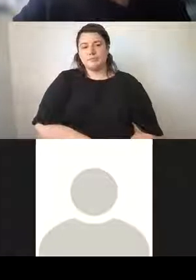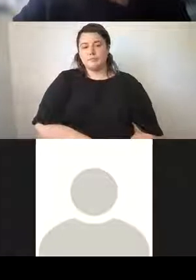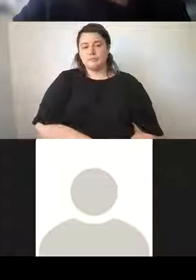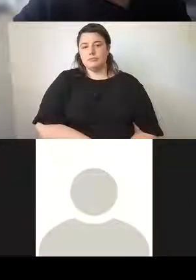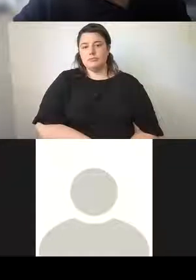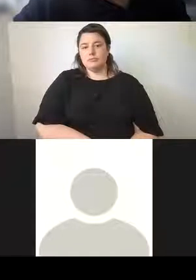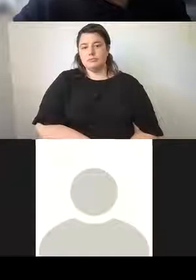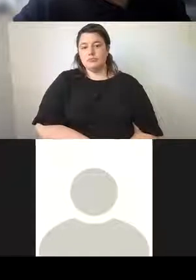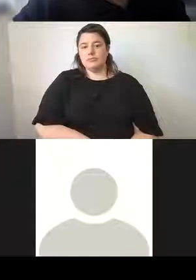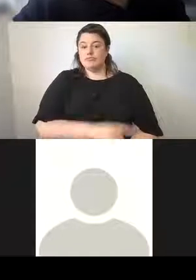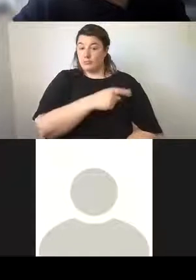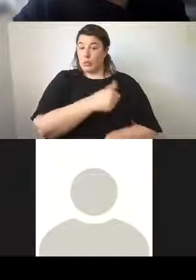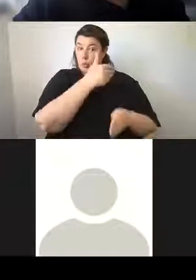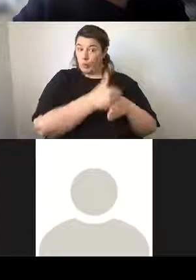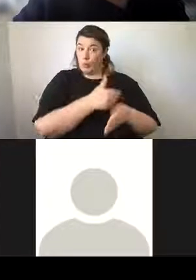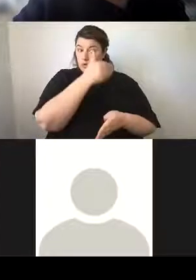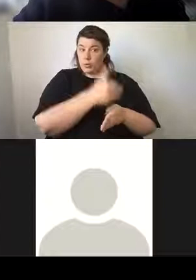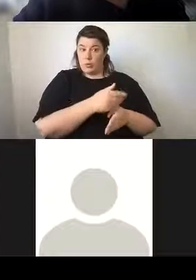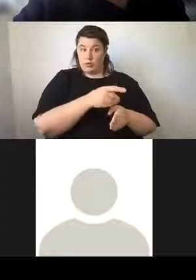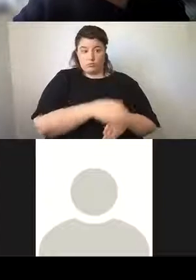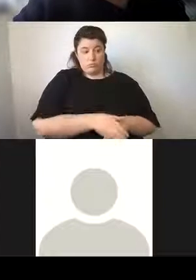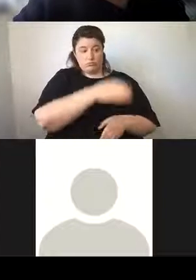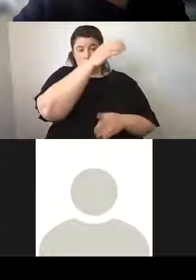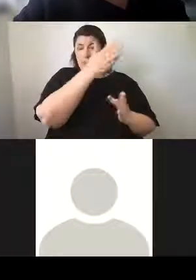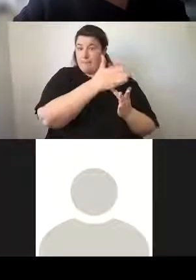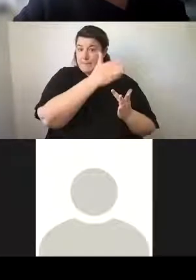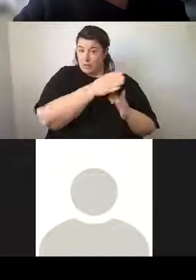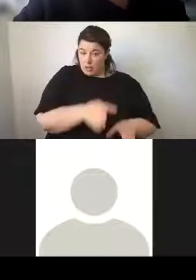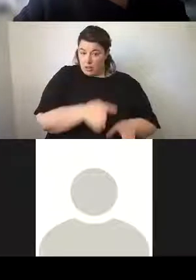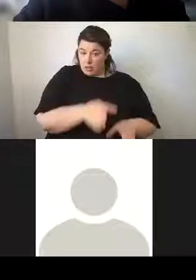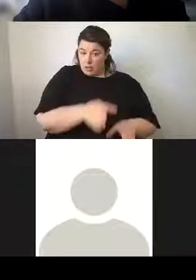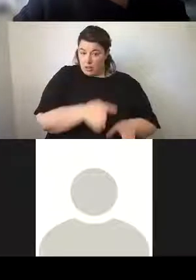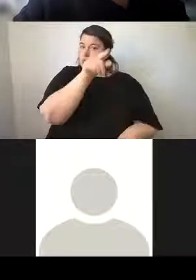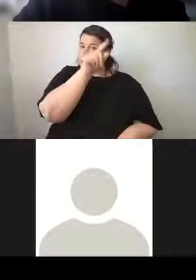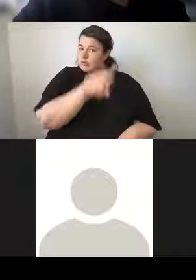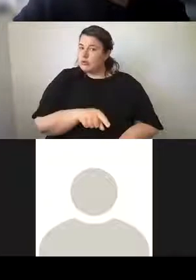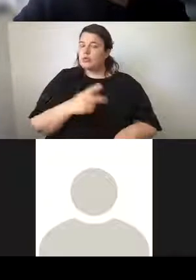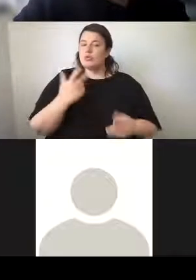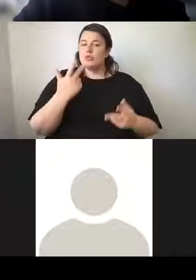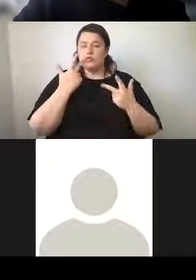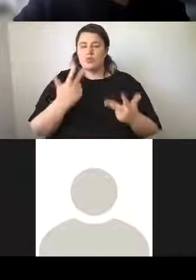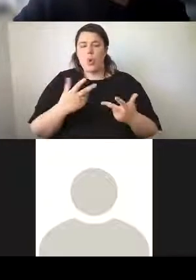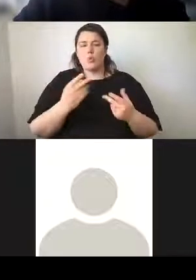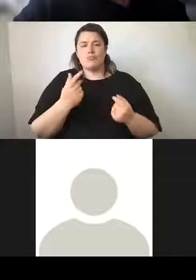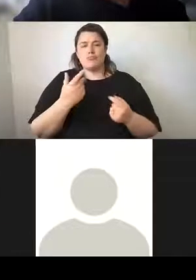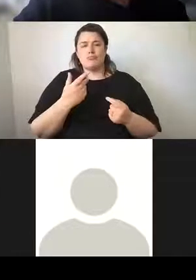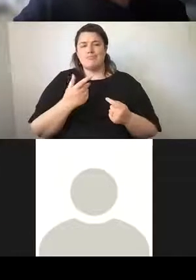has a figure in the centre, which is an allegorical representation of some of the